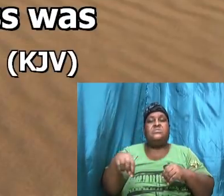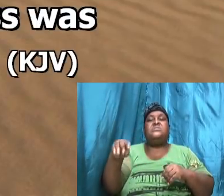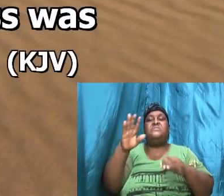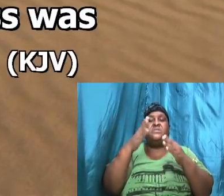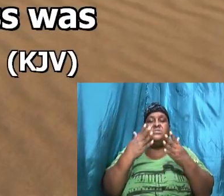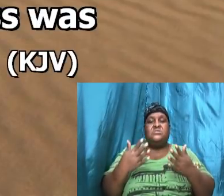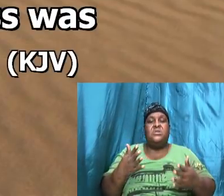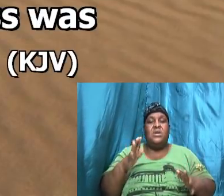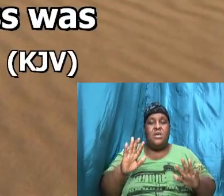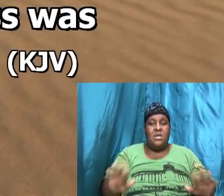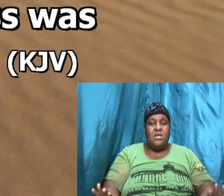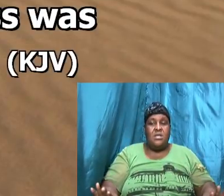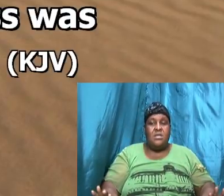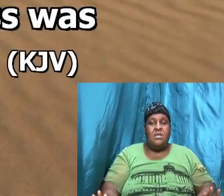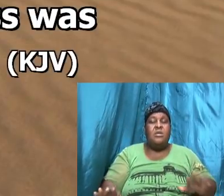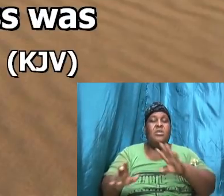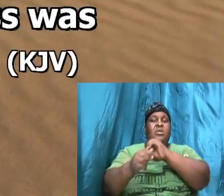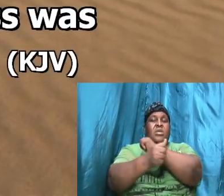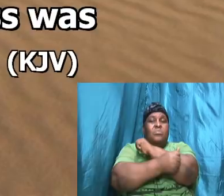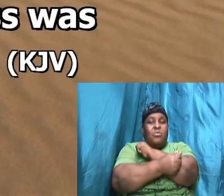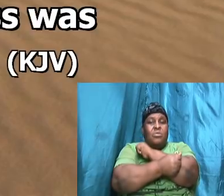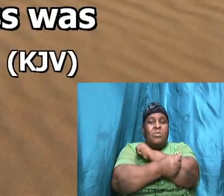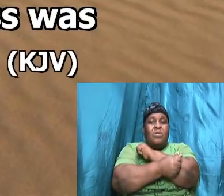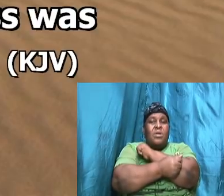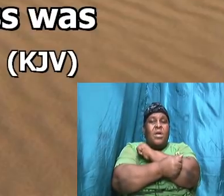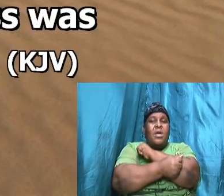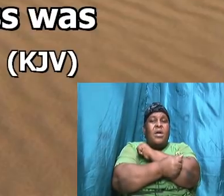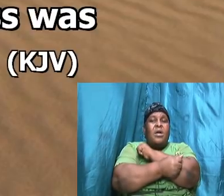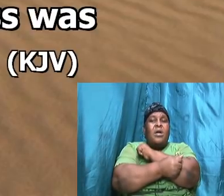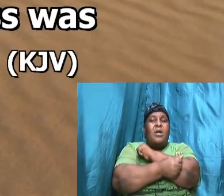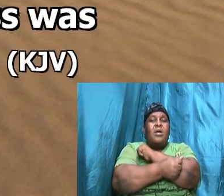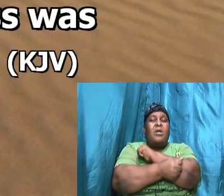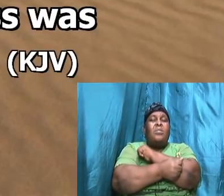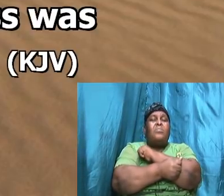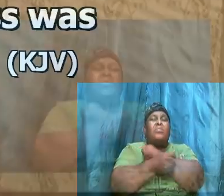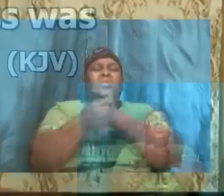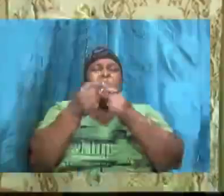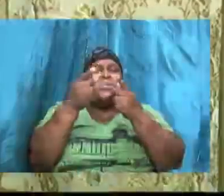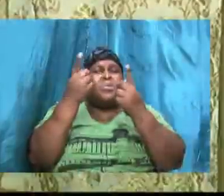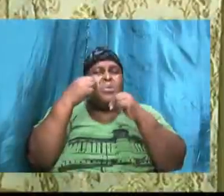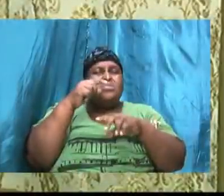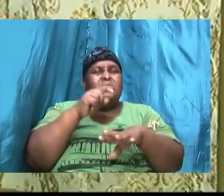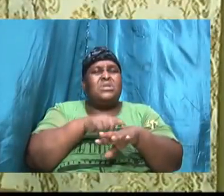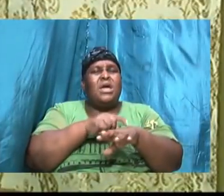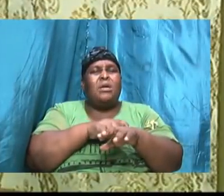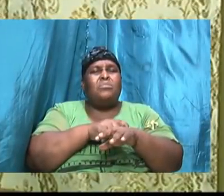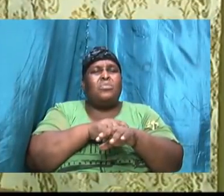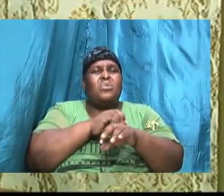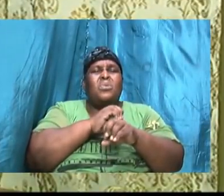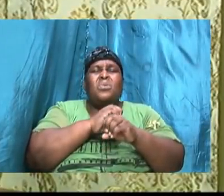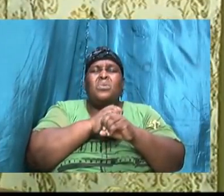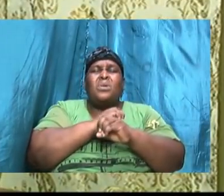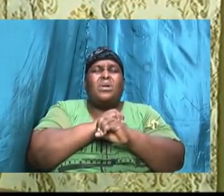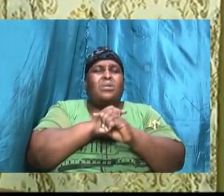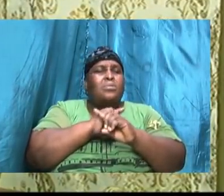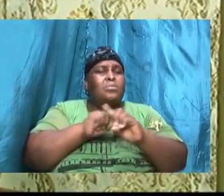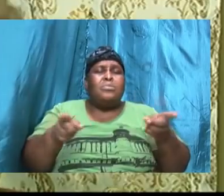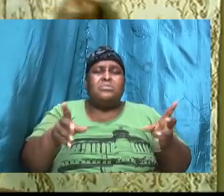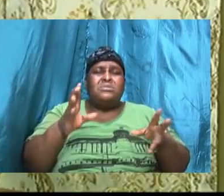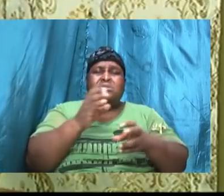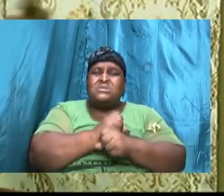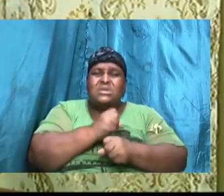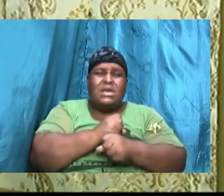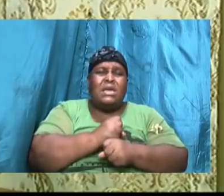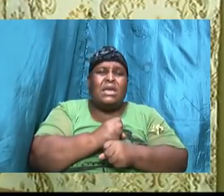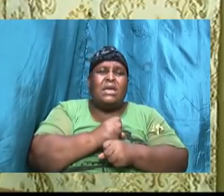there where Abraham got to the point where he couldn't take the nagging anymore and he